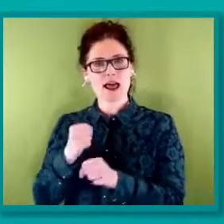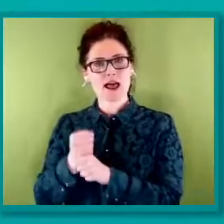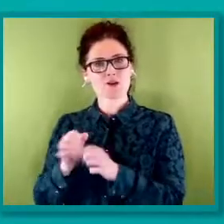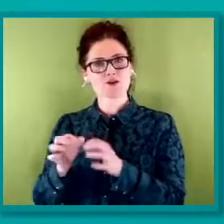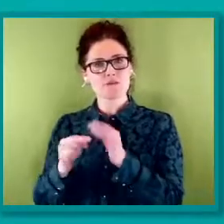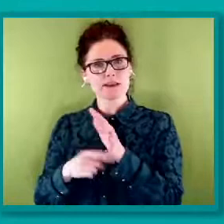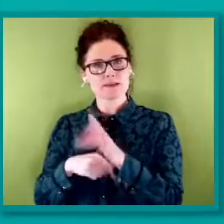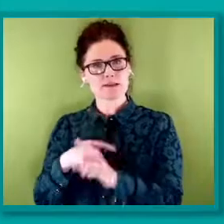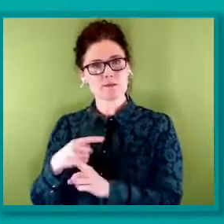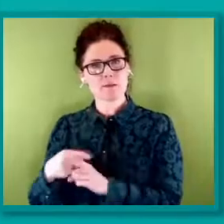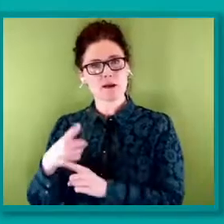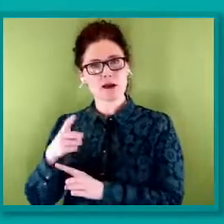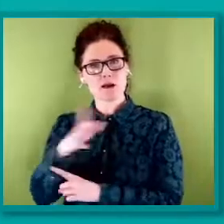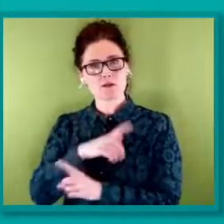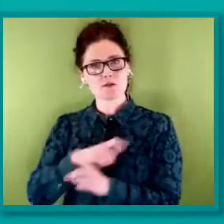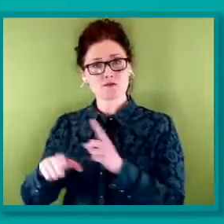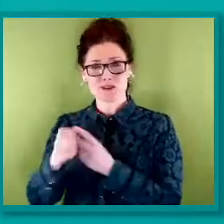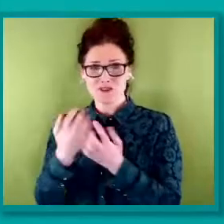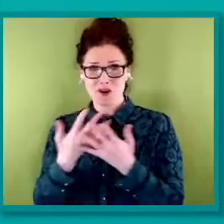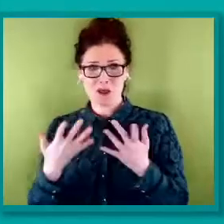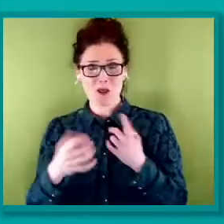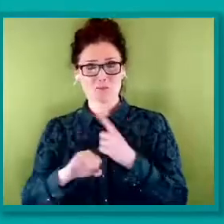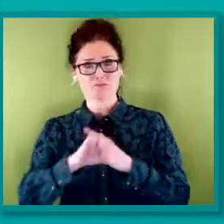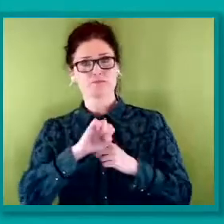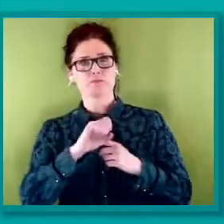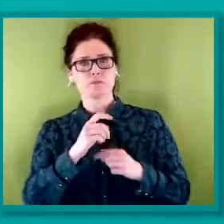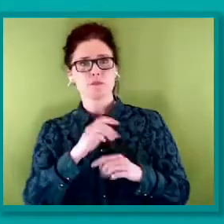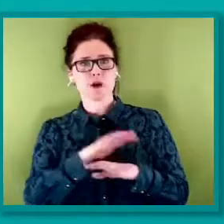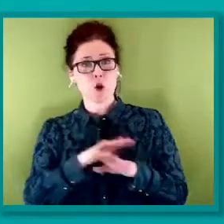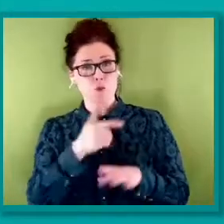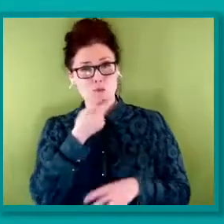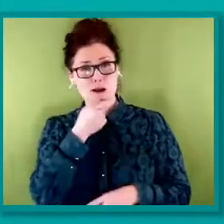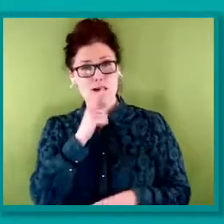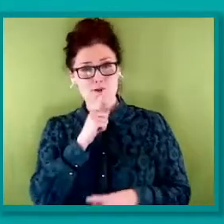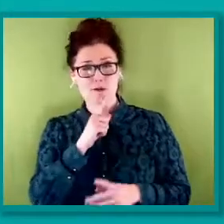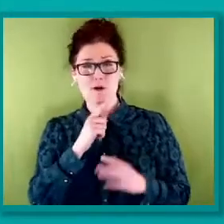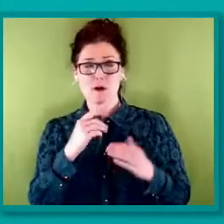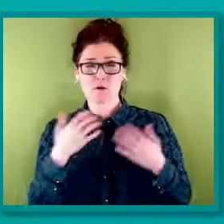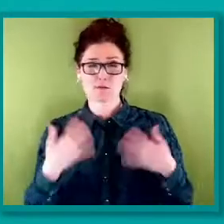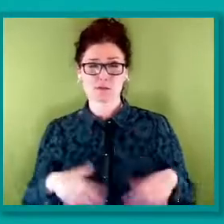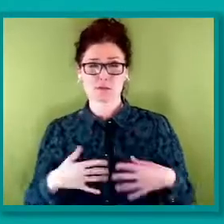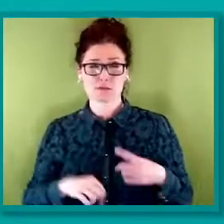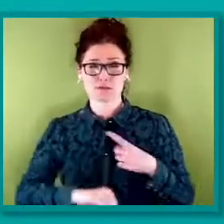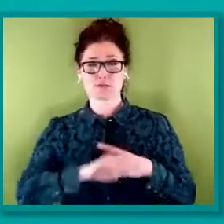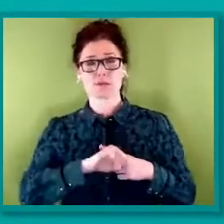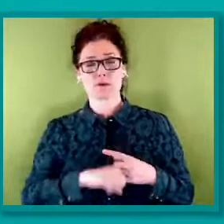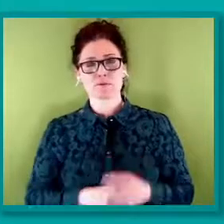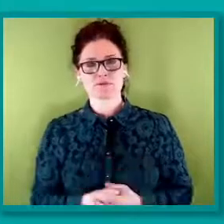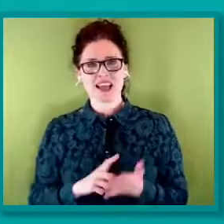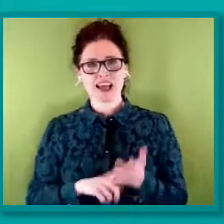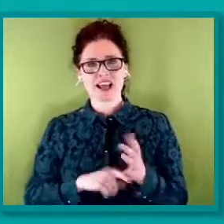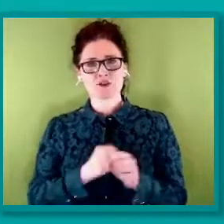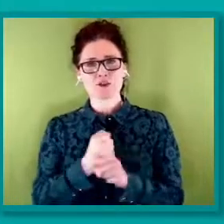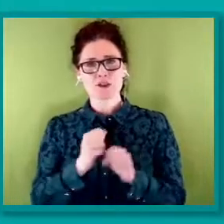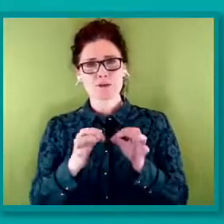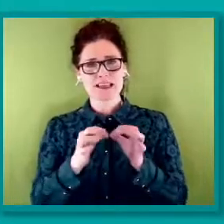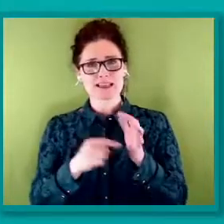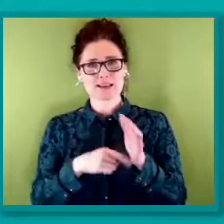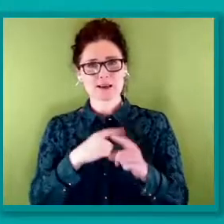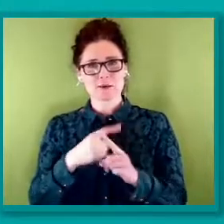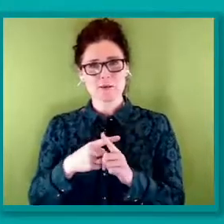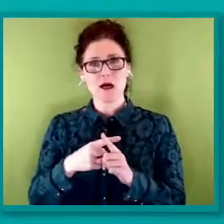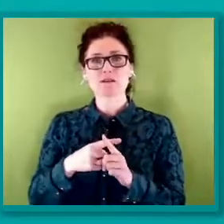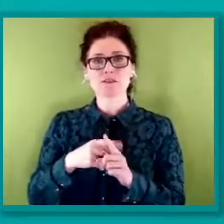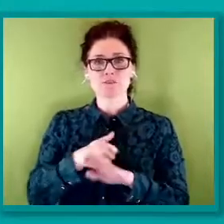the impact has been felt more keenly by non-binary people. The LGBT plus foundation found that 60% of non-binary people who